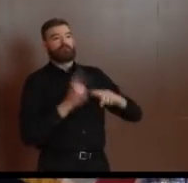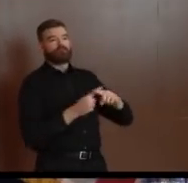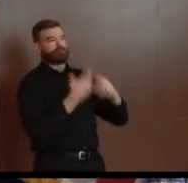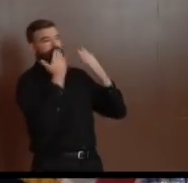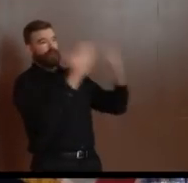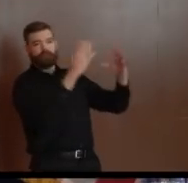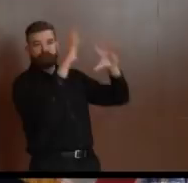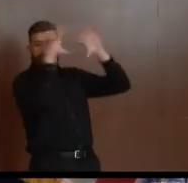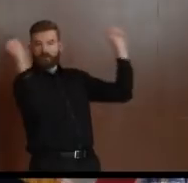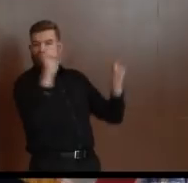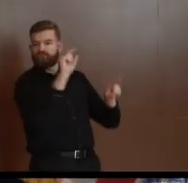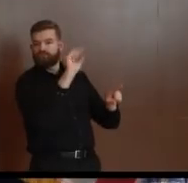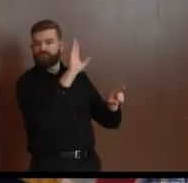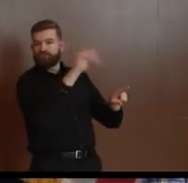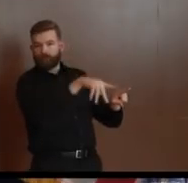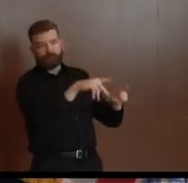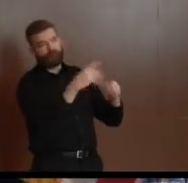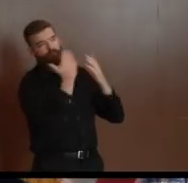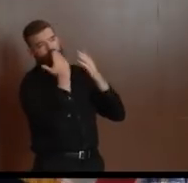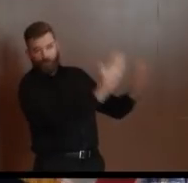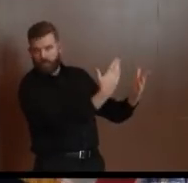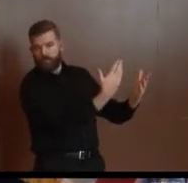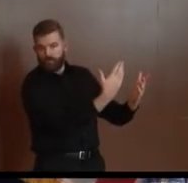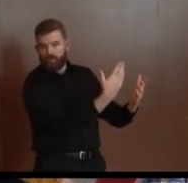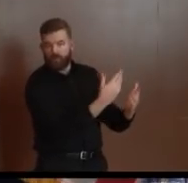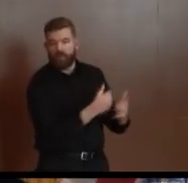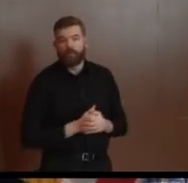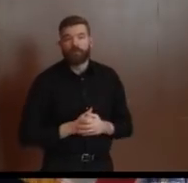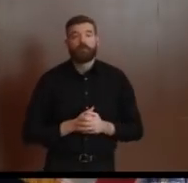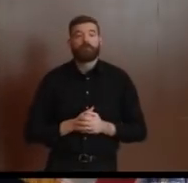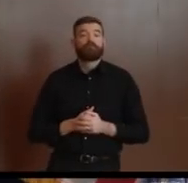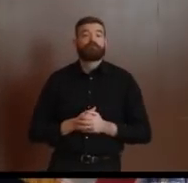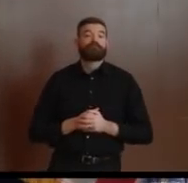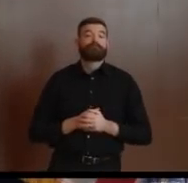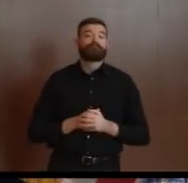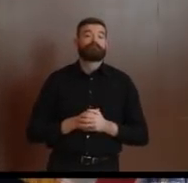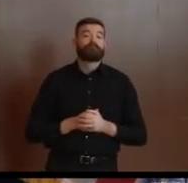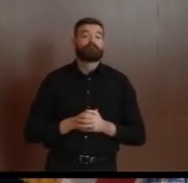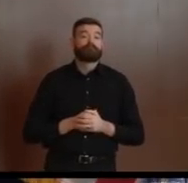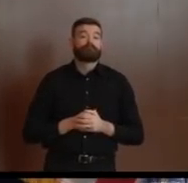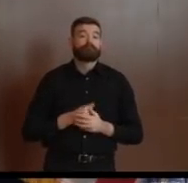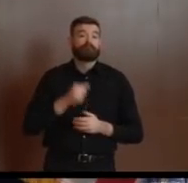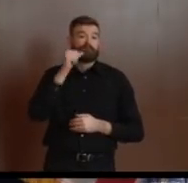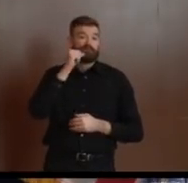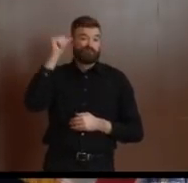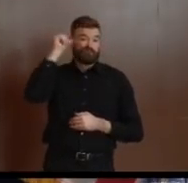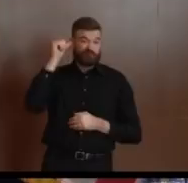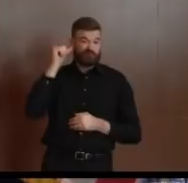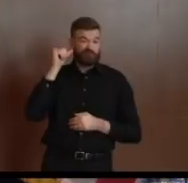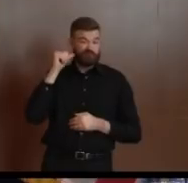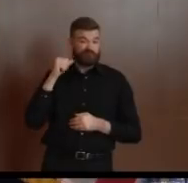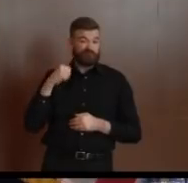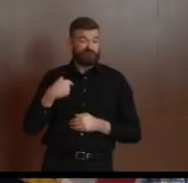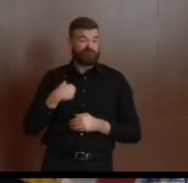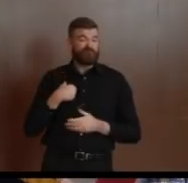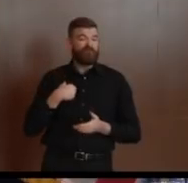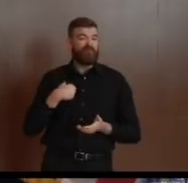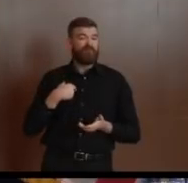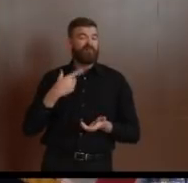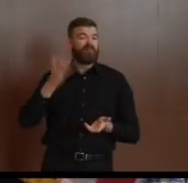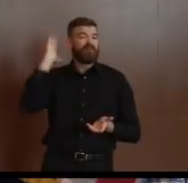of that. Since our briefing yesterday, 935 additional positive cases